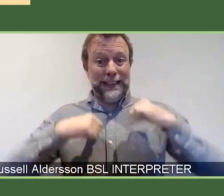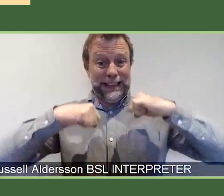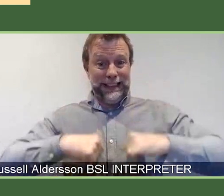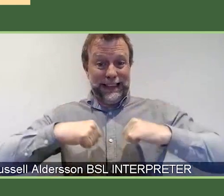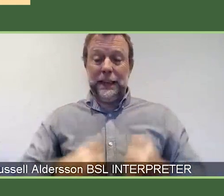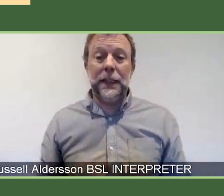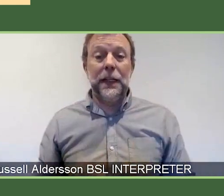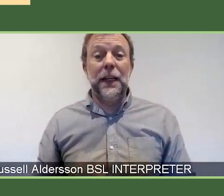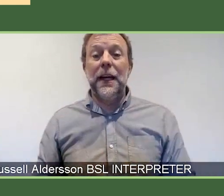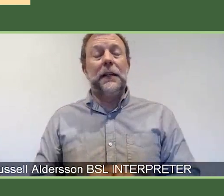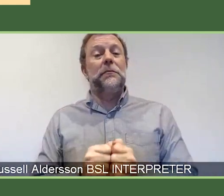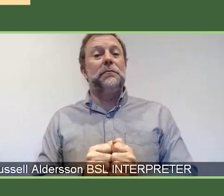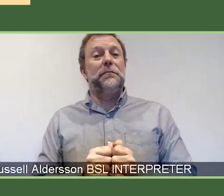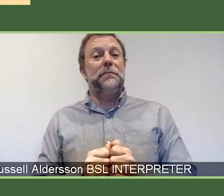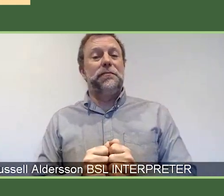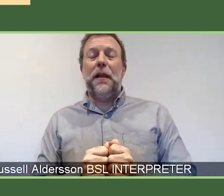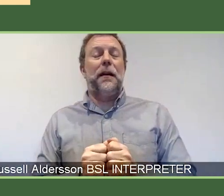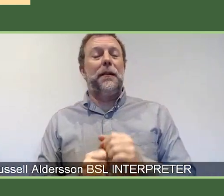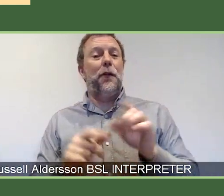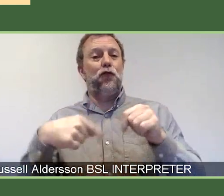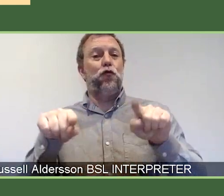plain white walled room.